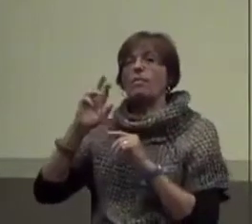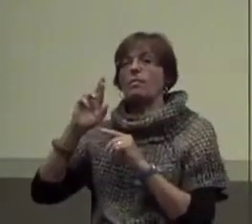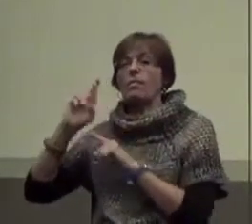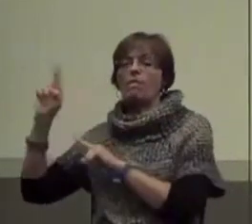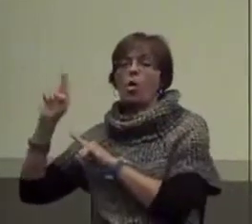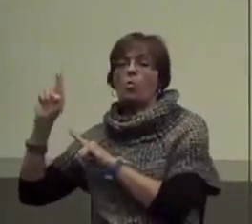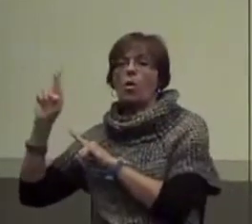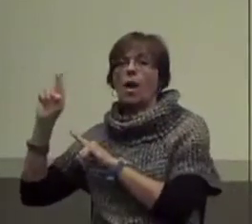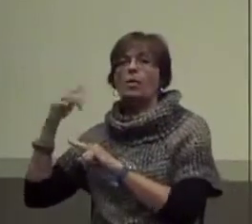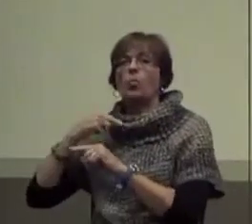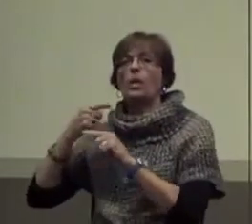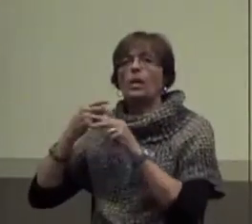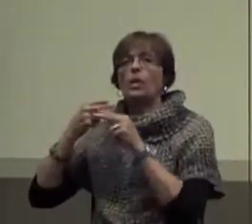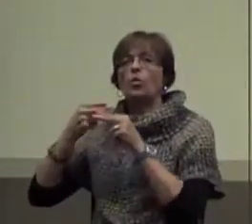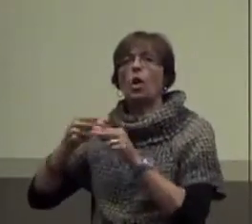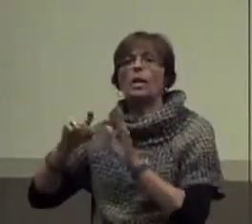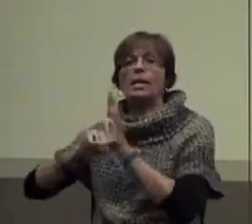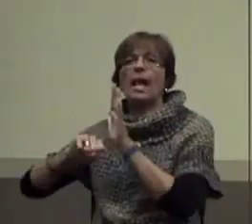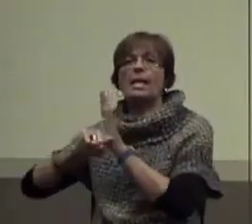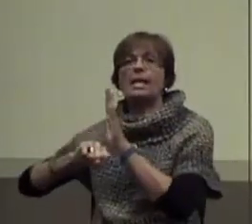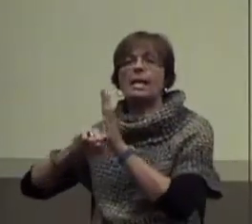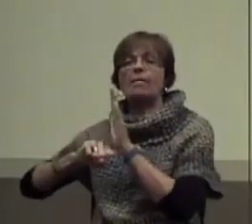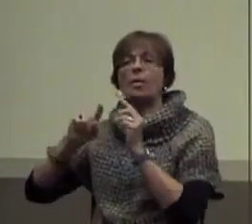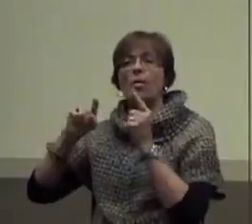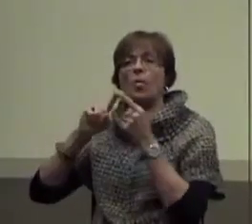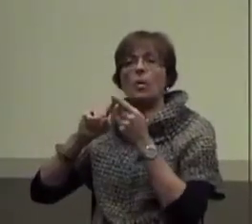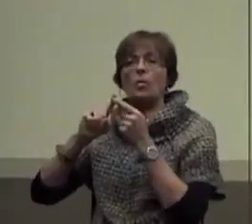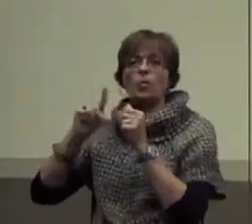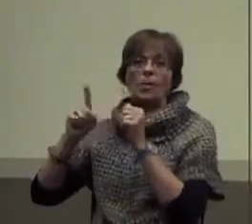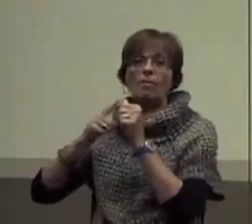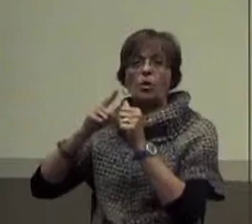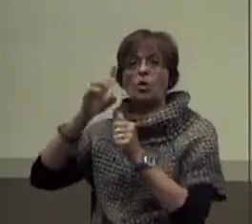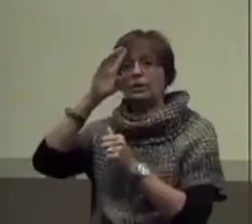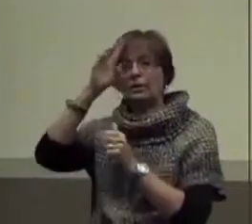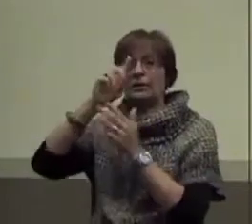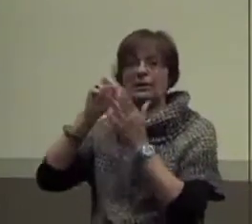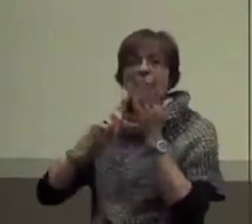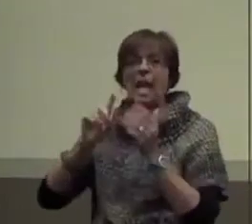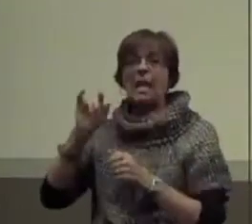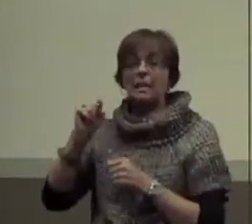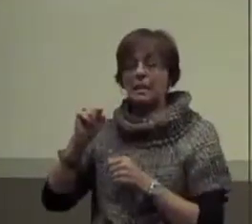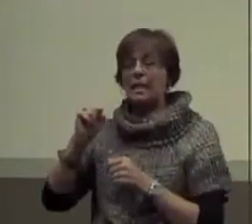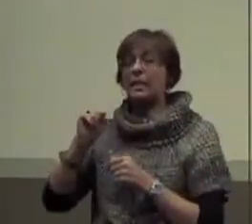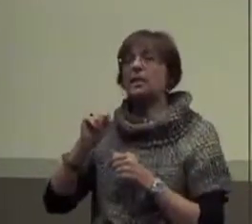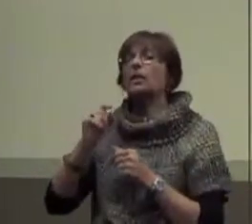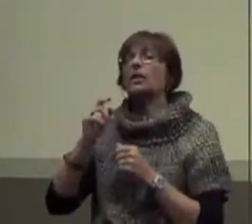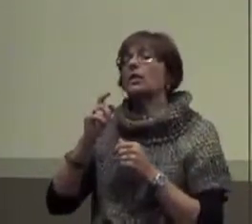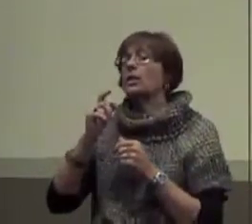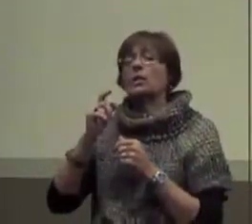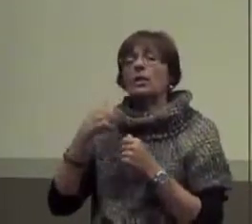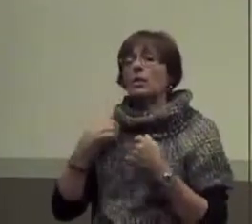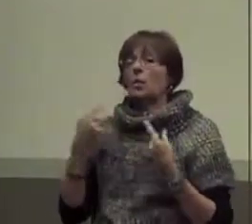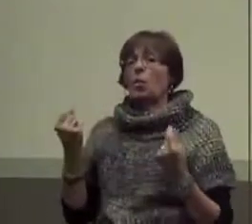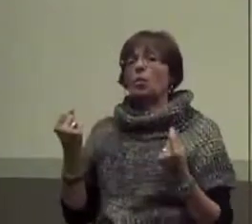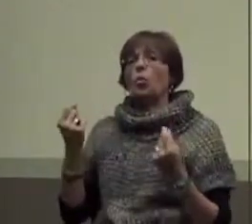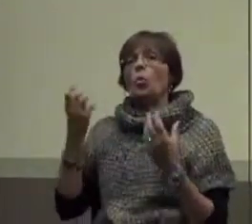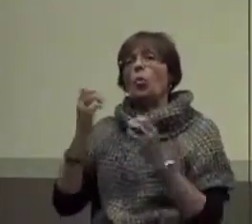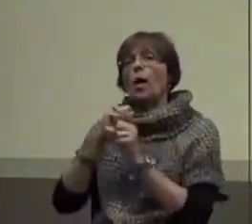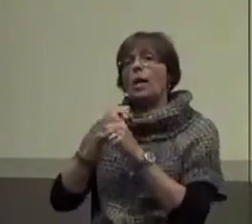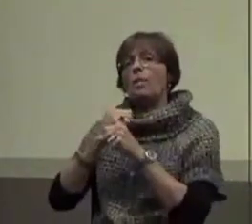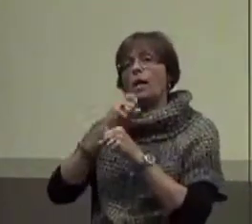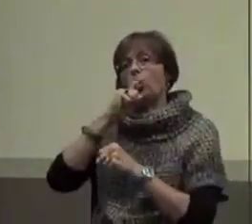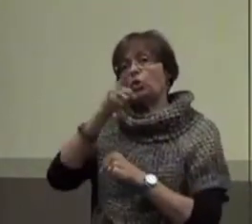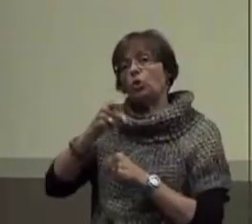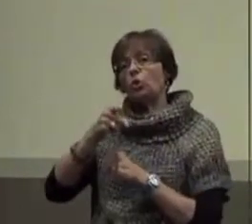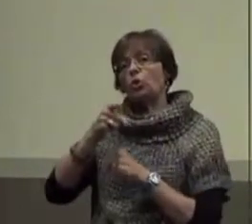side here. We called it negative when we first designed it. And so, what we're going to do is we want to make